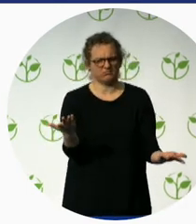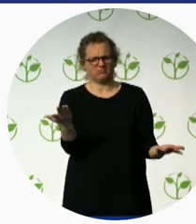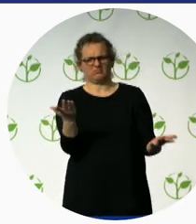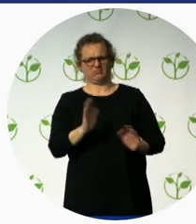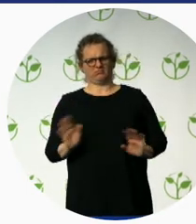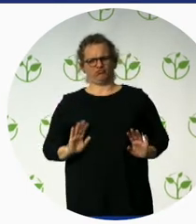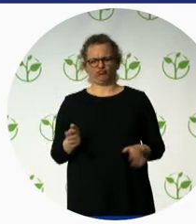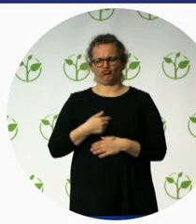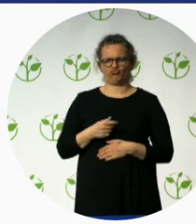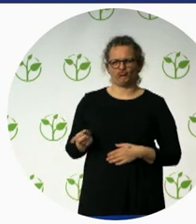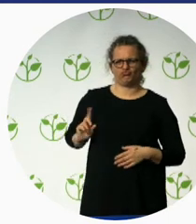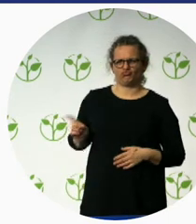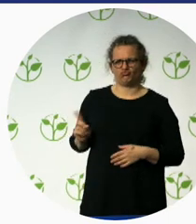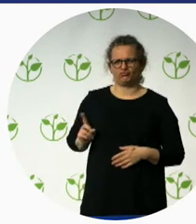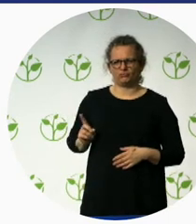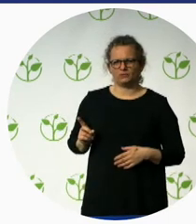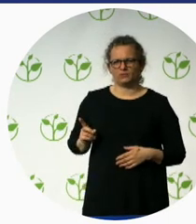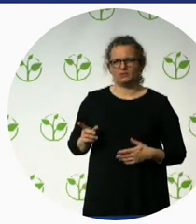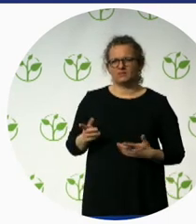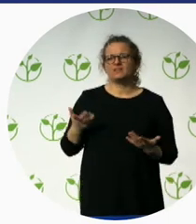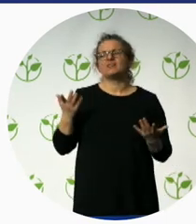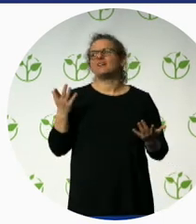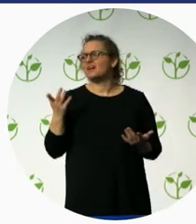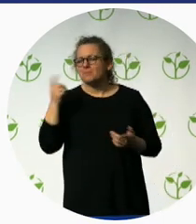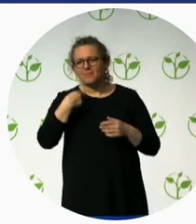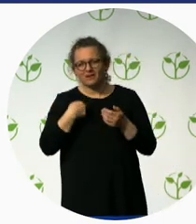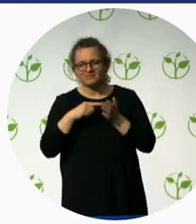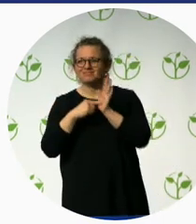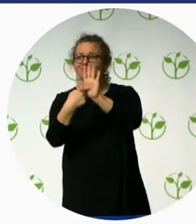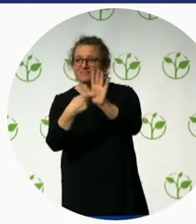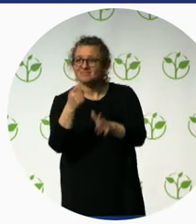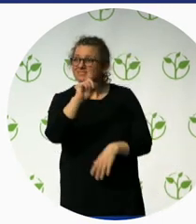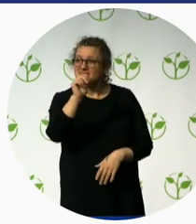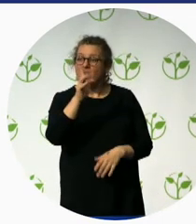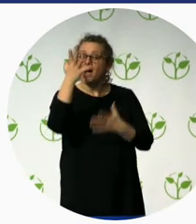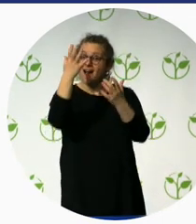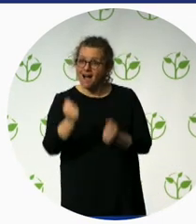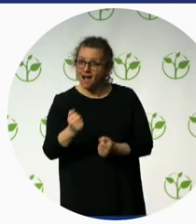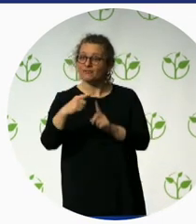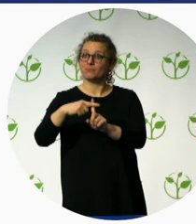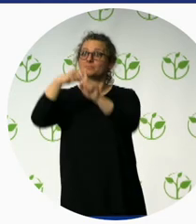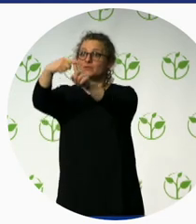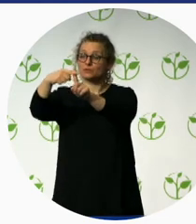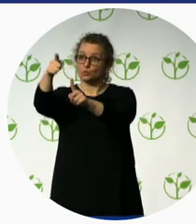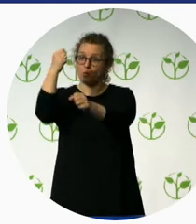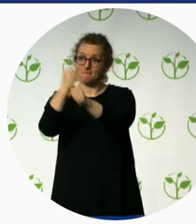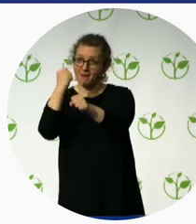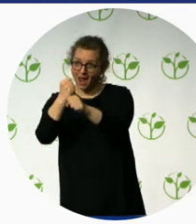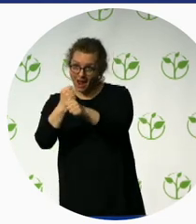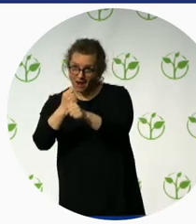as a great opportunity for the business to grow. So the